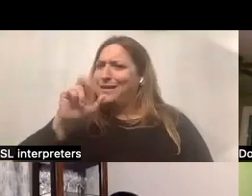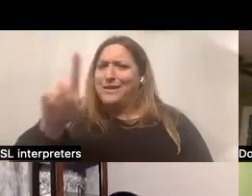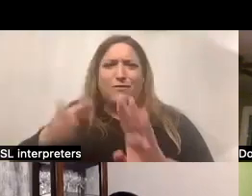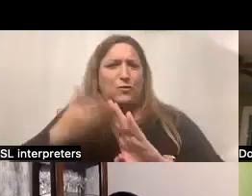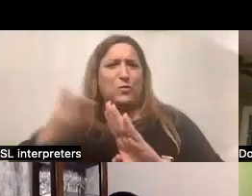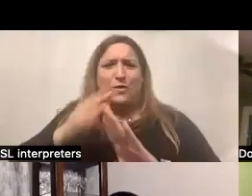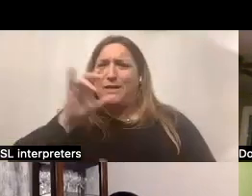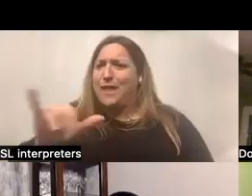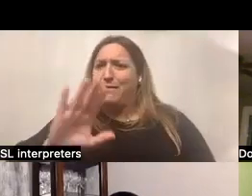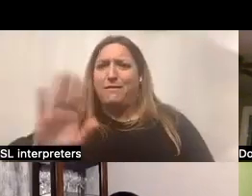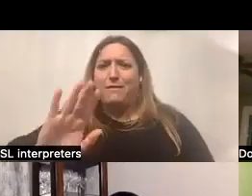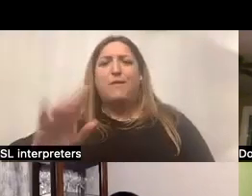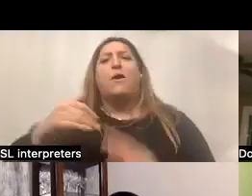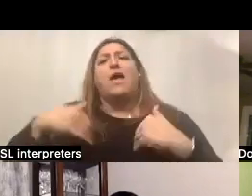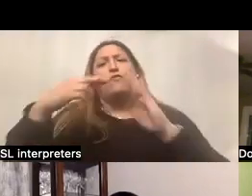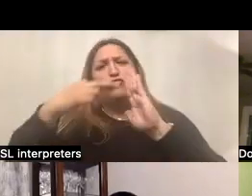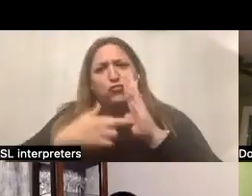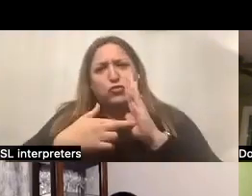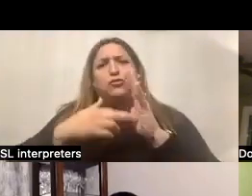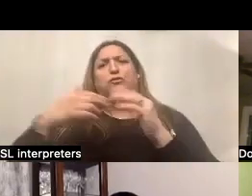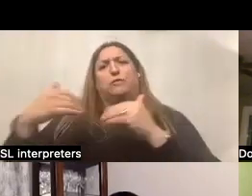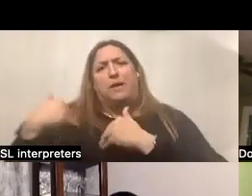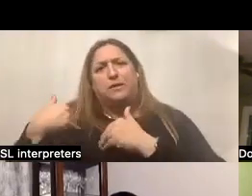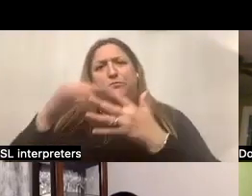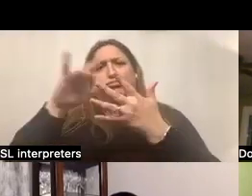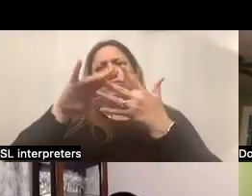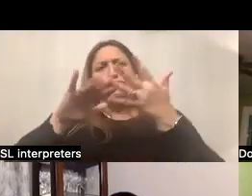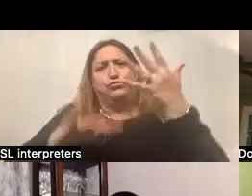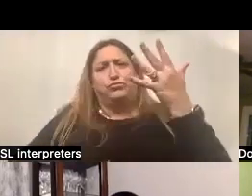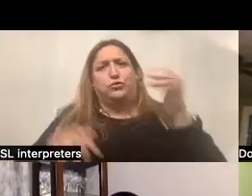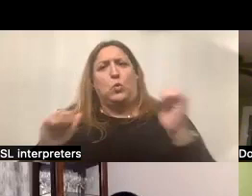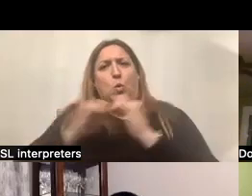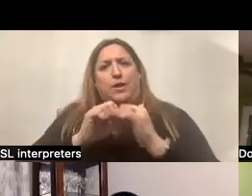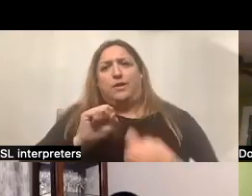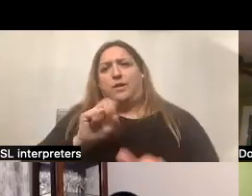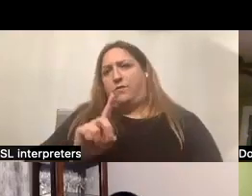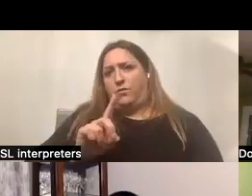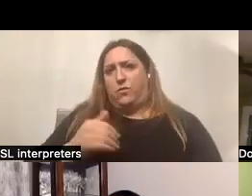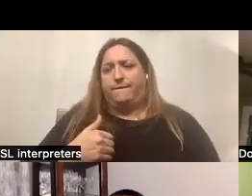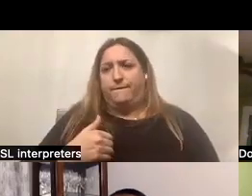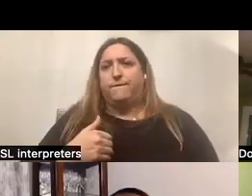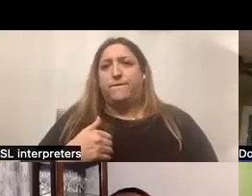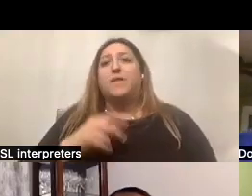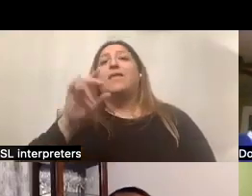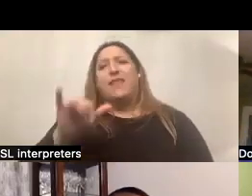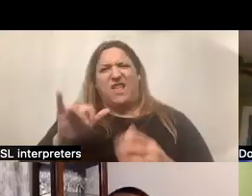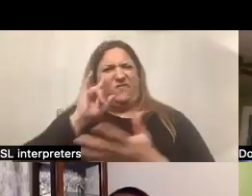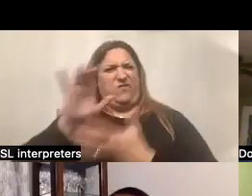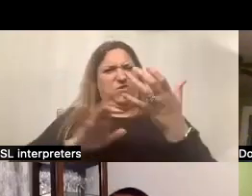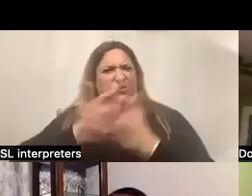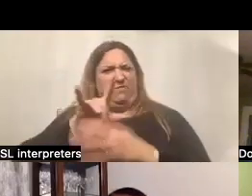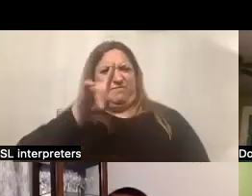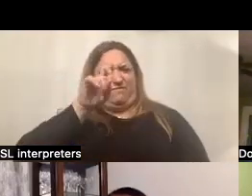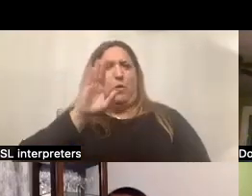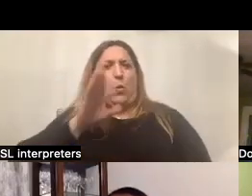There's a level of rules and responsibilities that come along with self-direction. And that's where it can get confusing. And I hope that